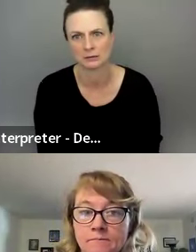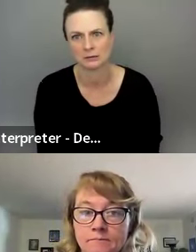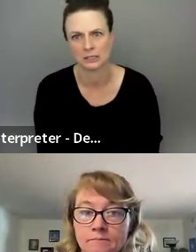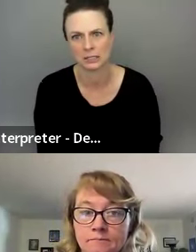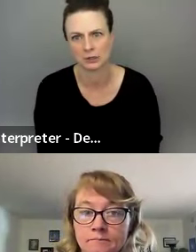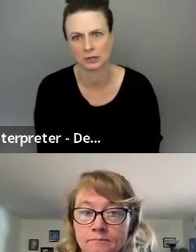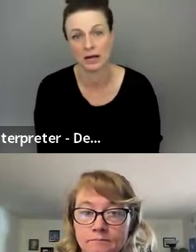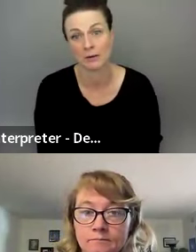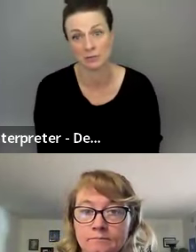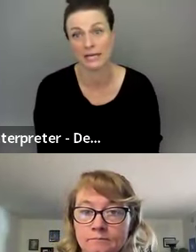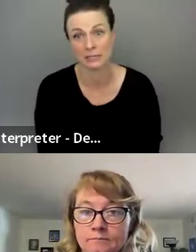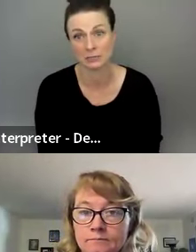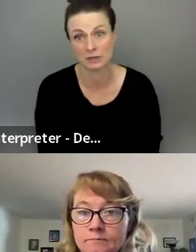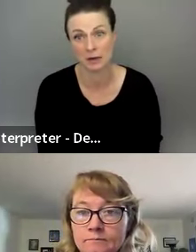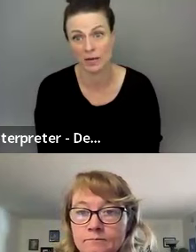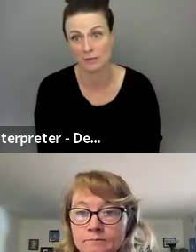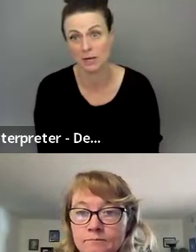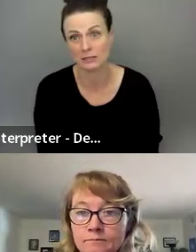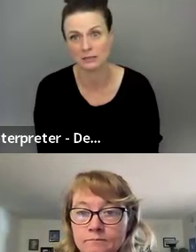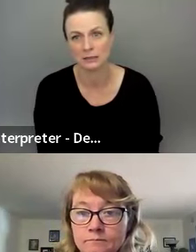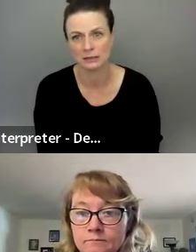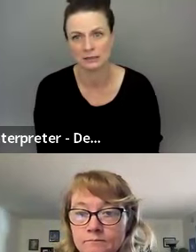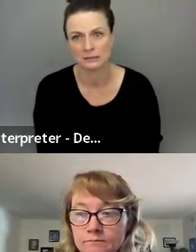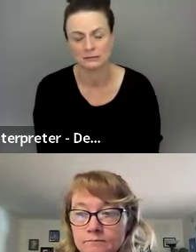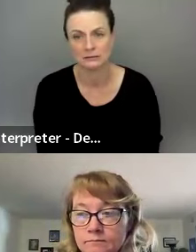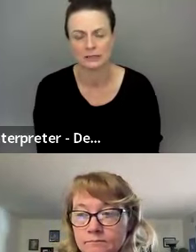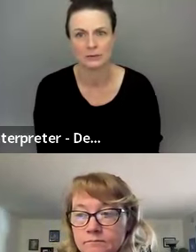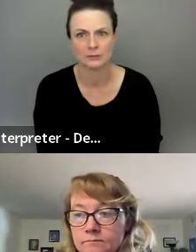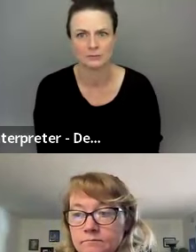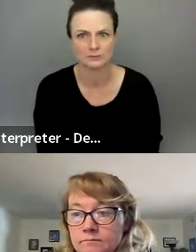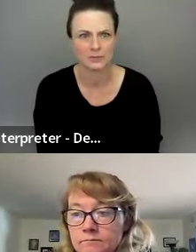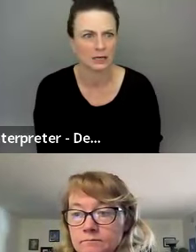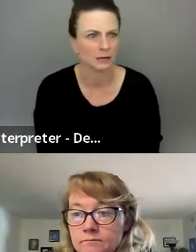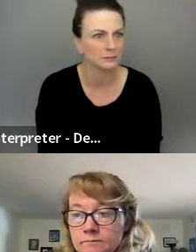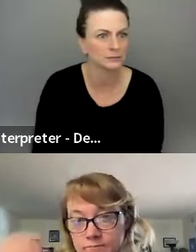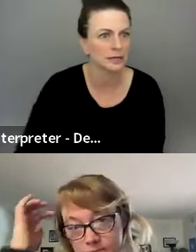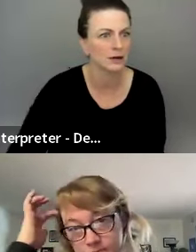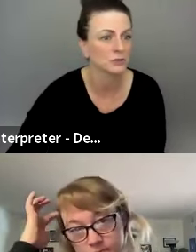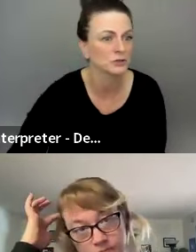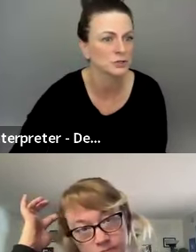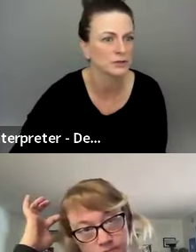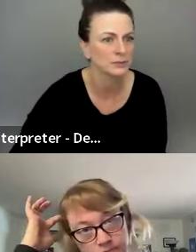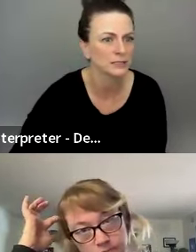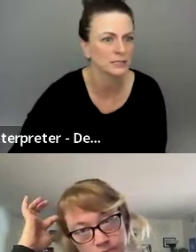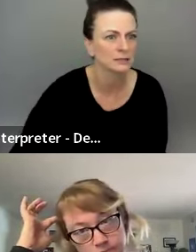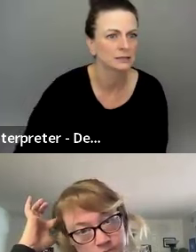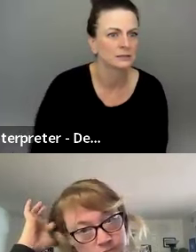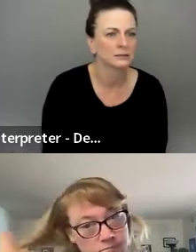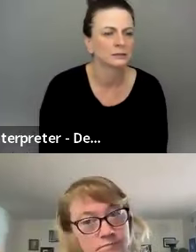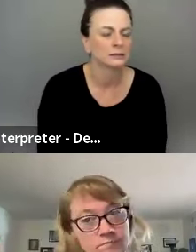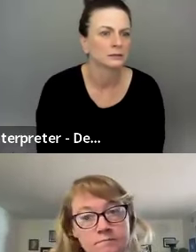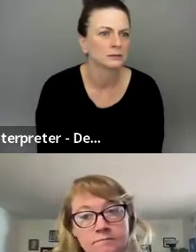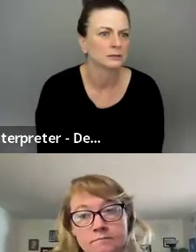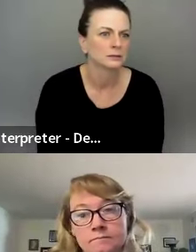here. I would like it to be that way, but I don't know. Alfonso, did you have something to say?